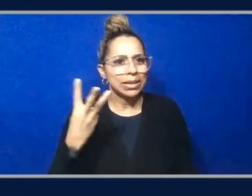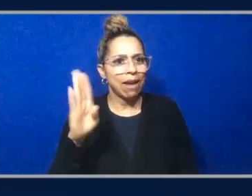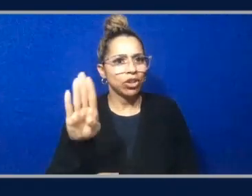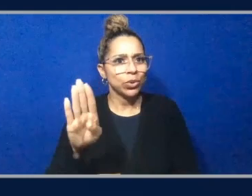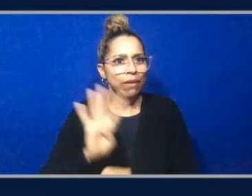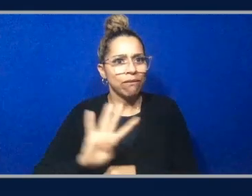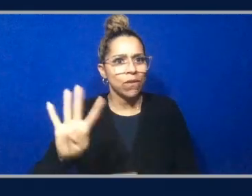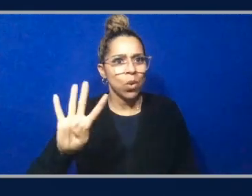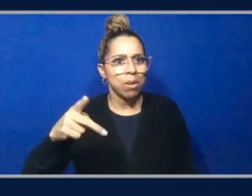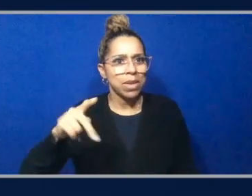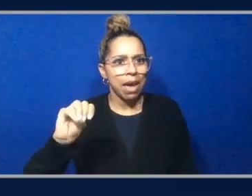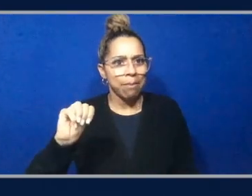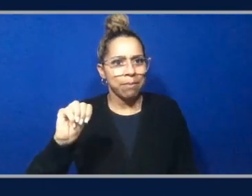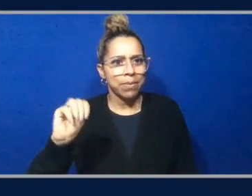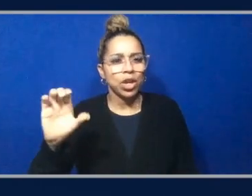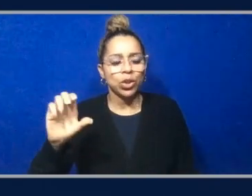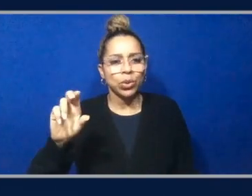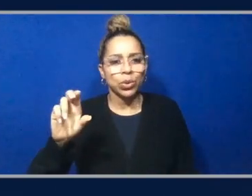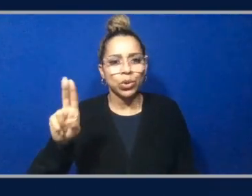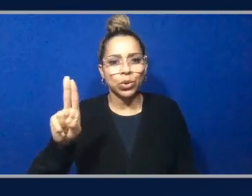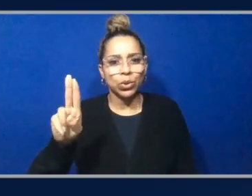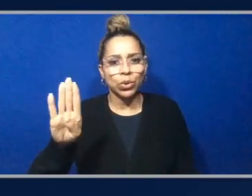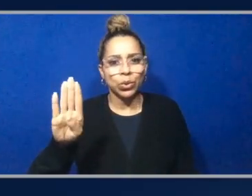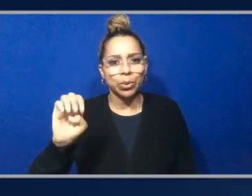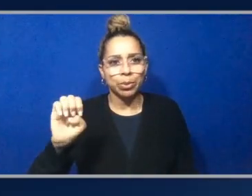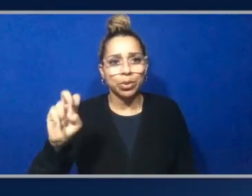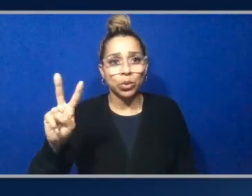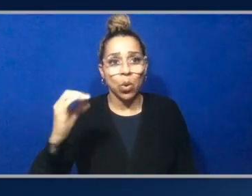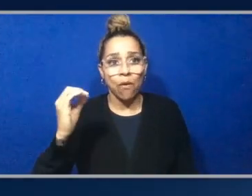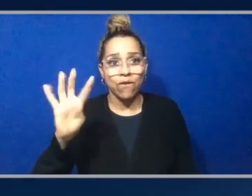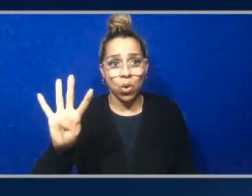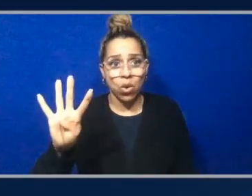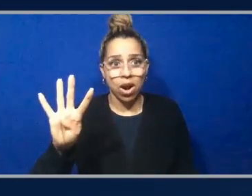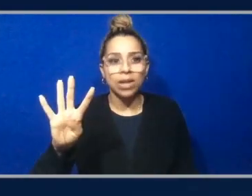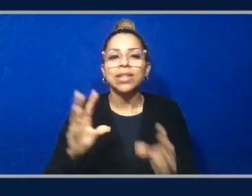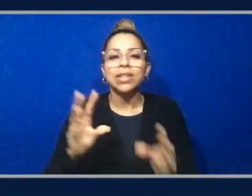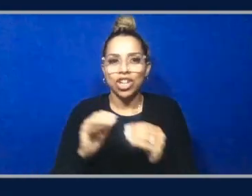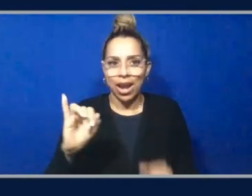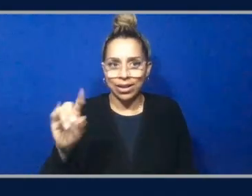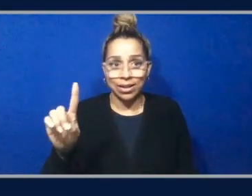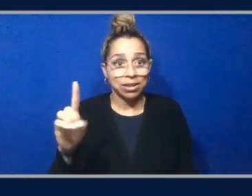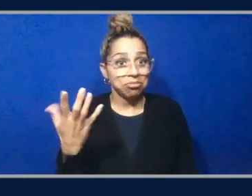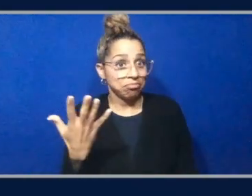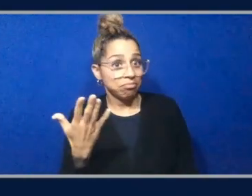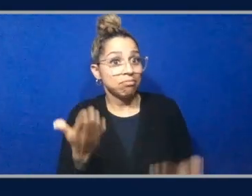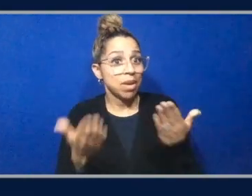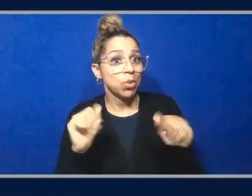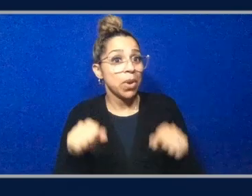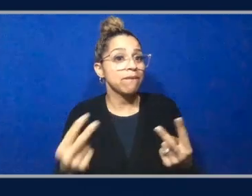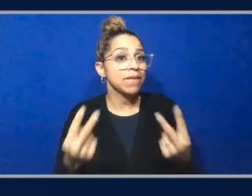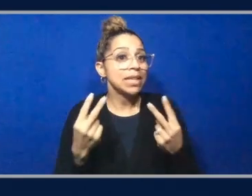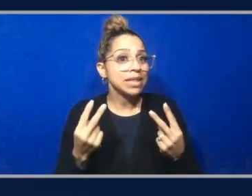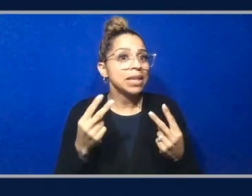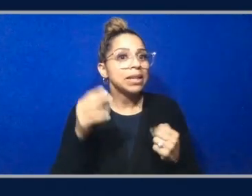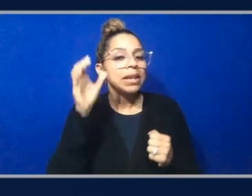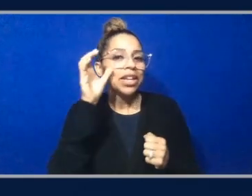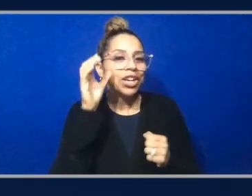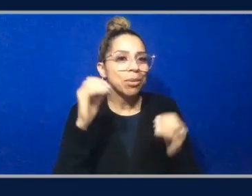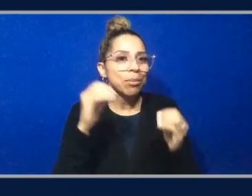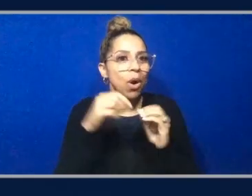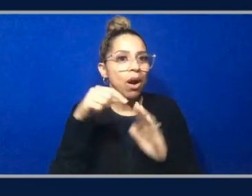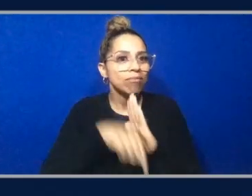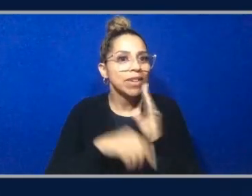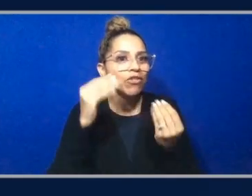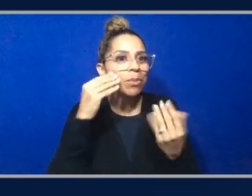204 is the, the session ID. Um, maybe a good place to come visit to hear in, in greater detail, what's, what's coming up for, for auto mode and for